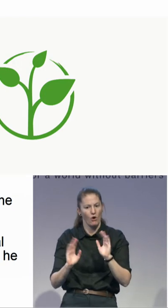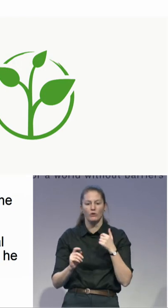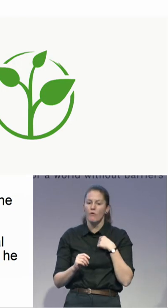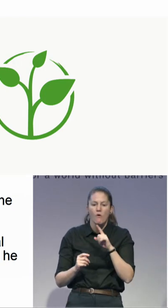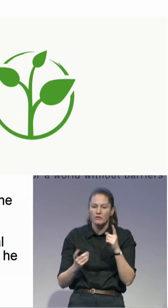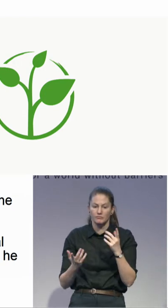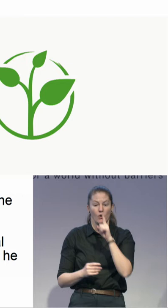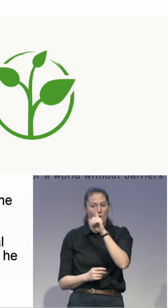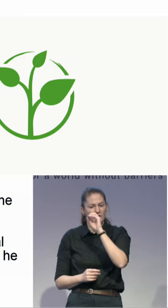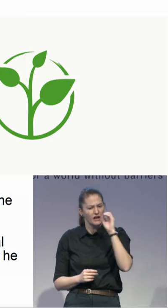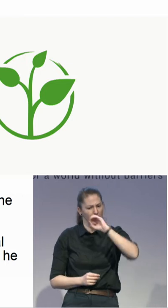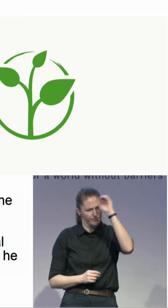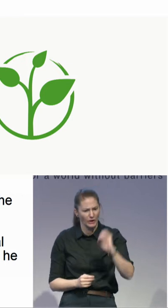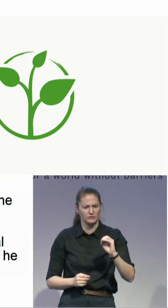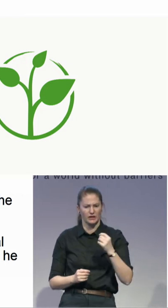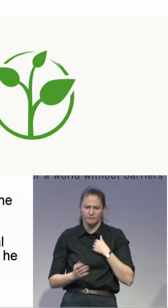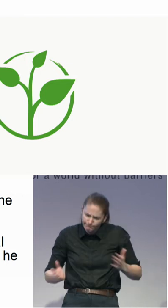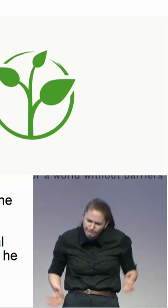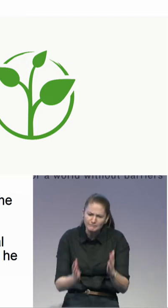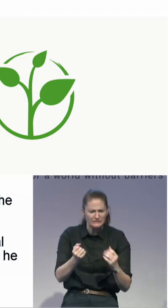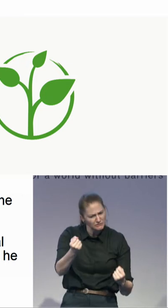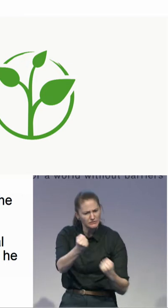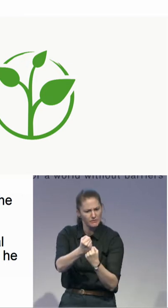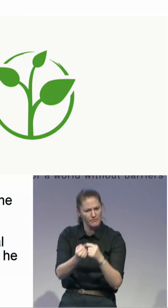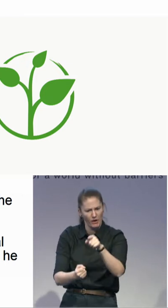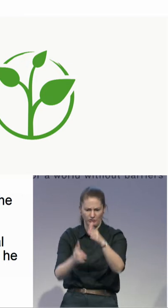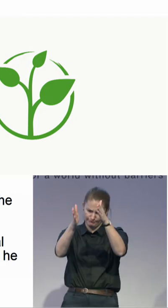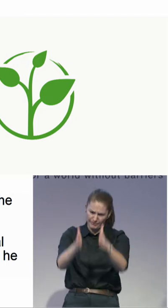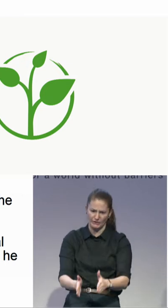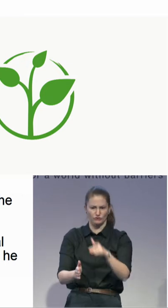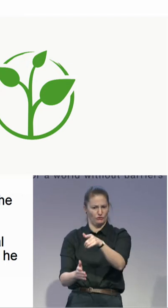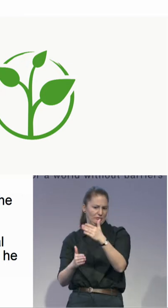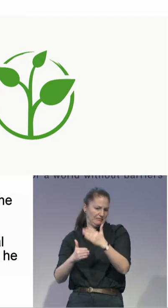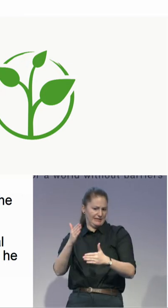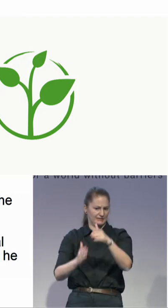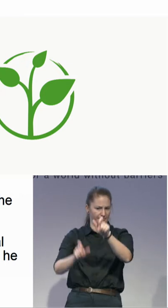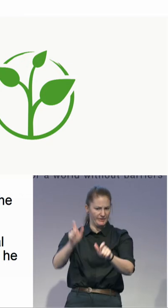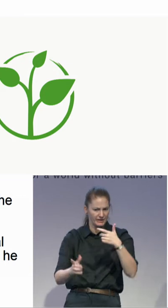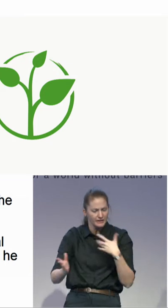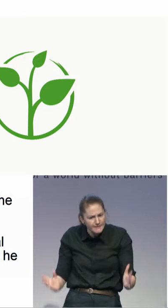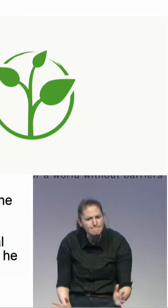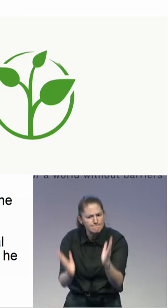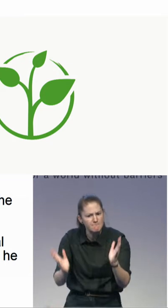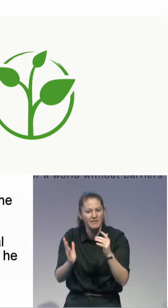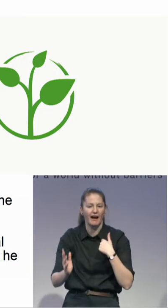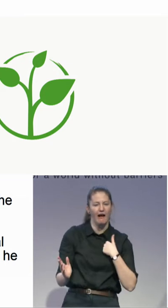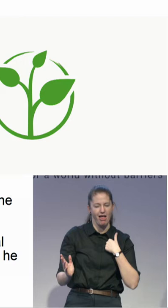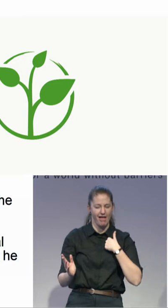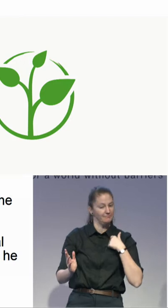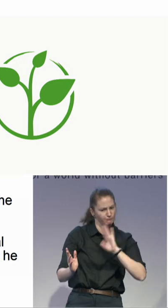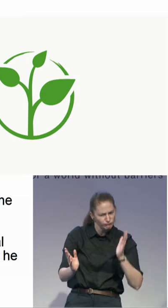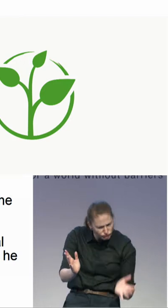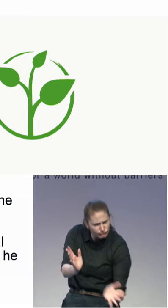client. So, in the center of the interest of this ombudsman is the person with the disability.